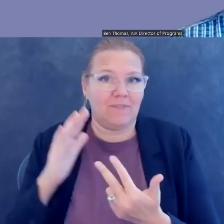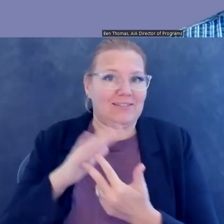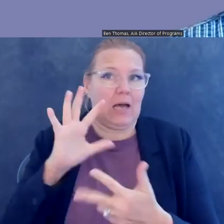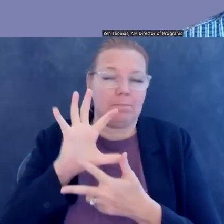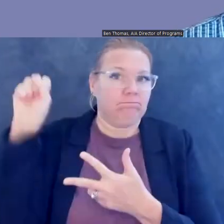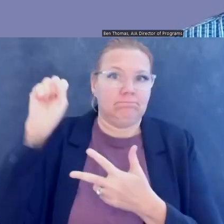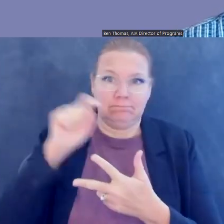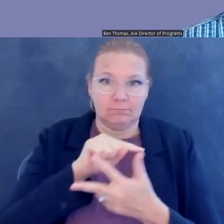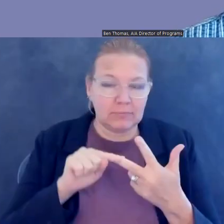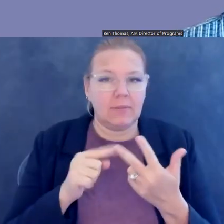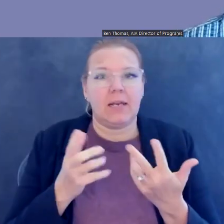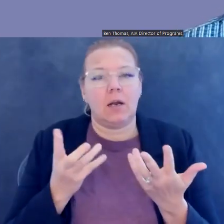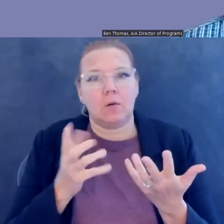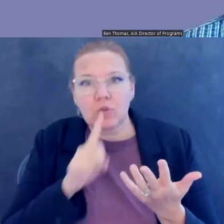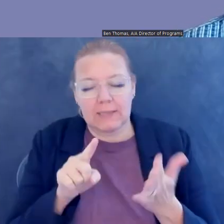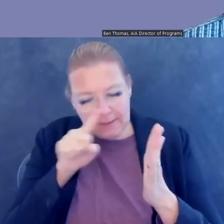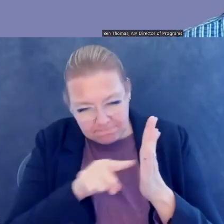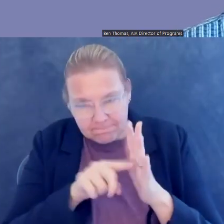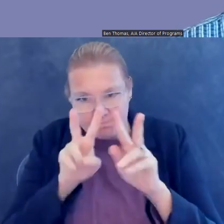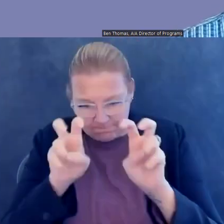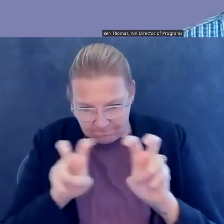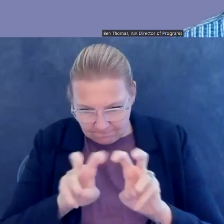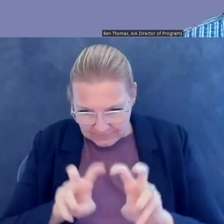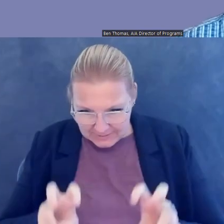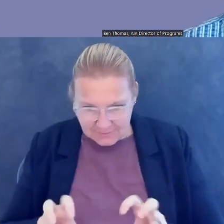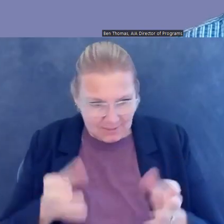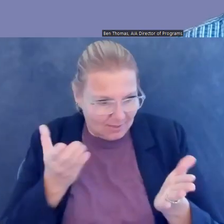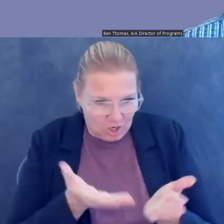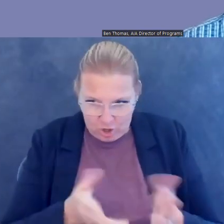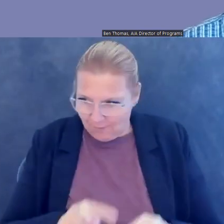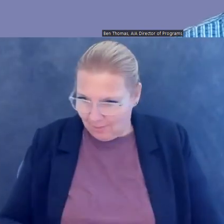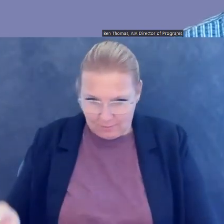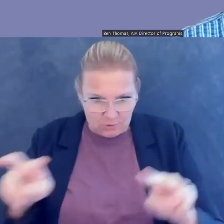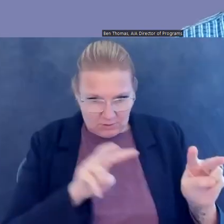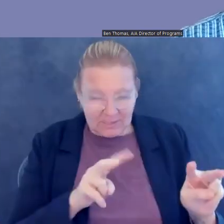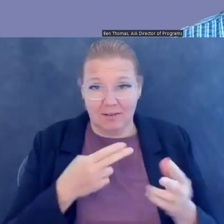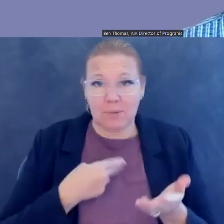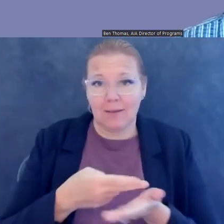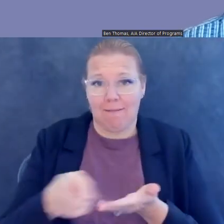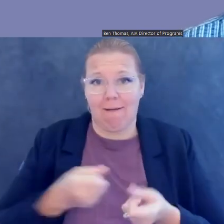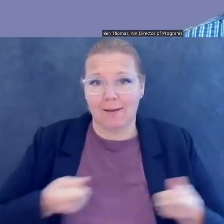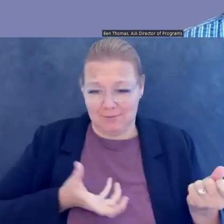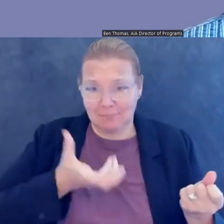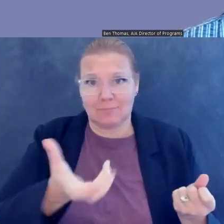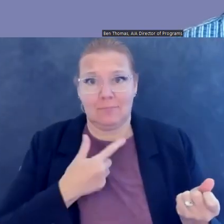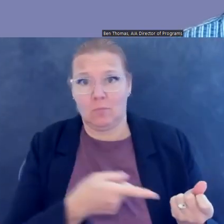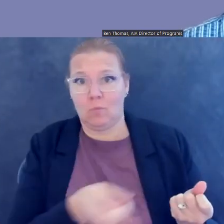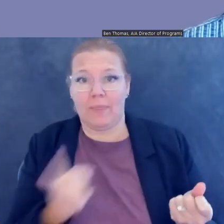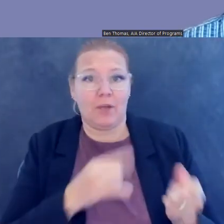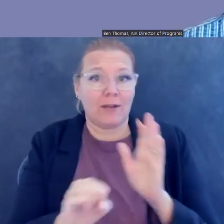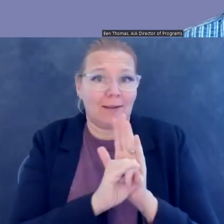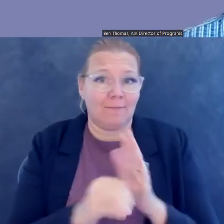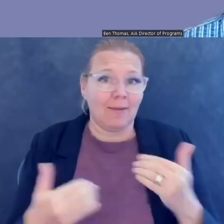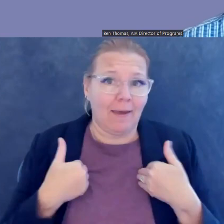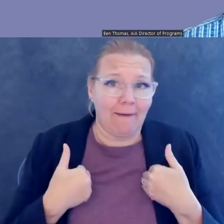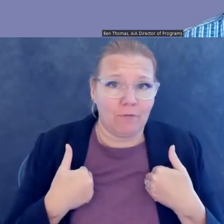through their collections and, and being quite honest about what they're finding there. Um, the other thing is that,